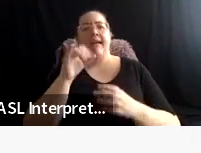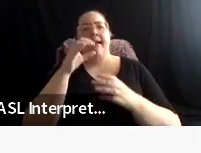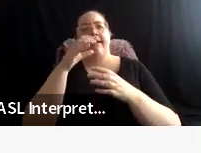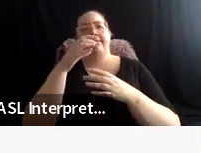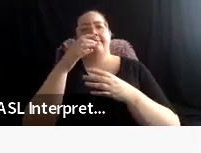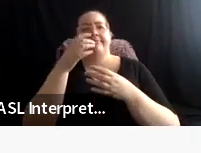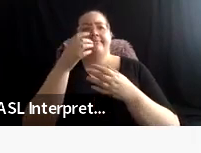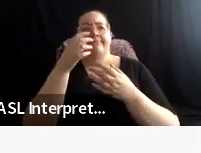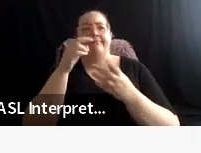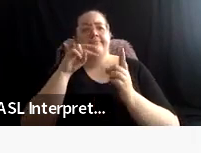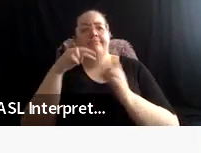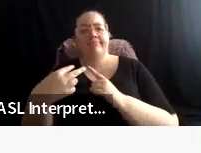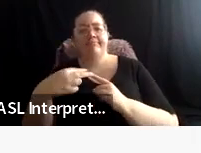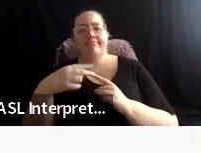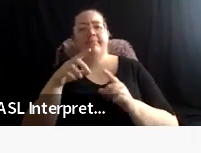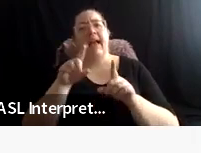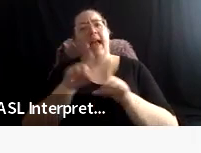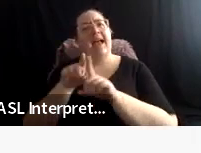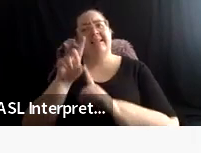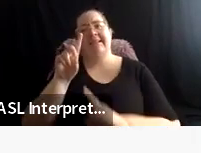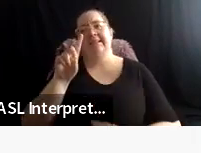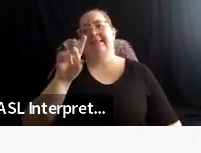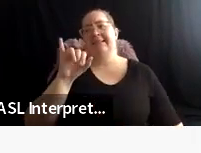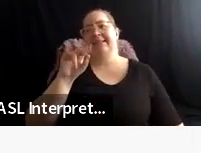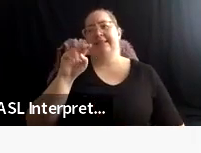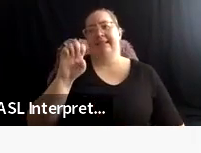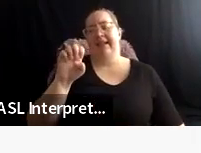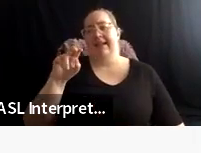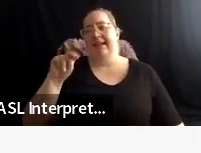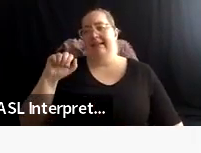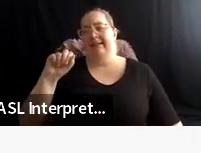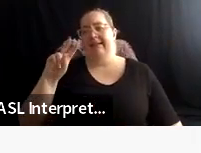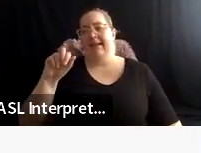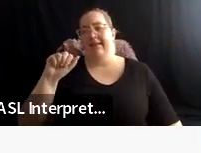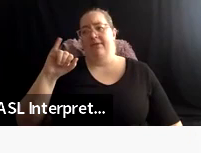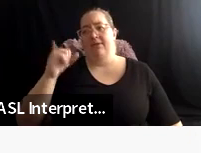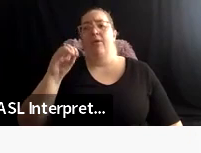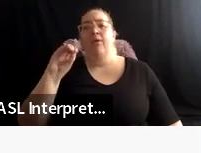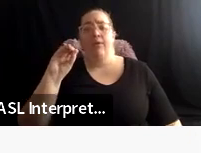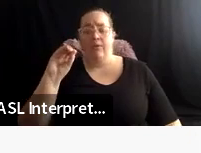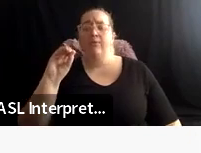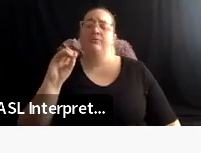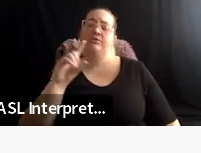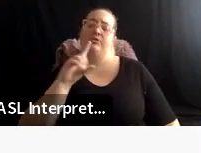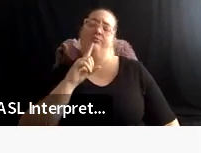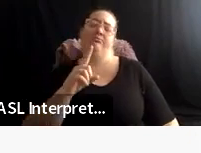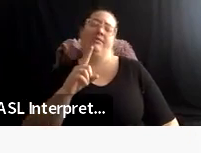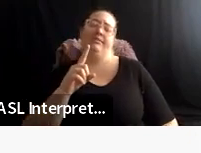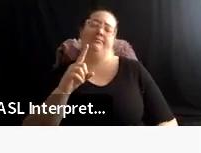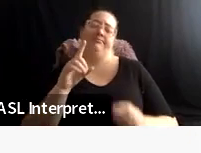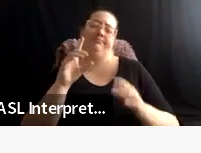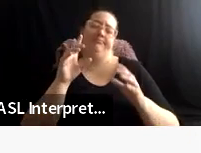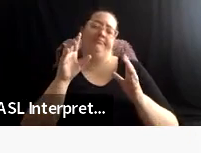Diné Navajo. And so, um, yeah, it was, it was really incredible to participate in that.